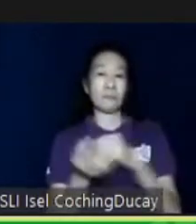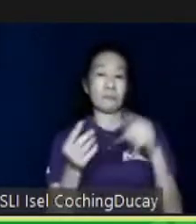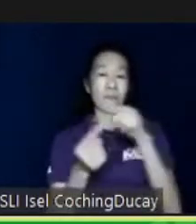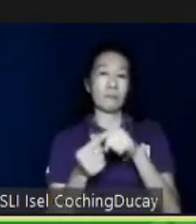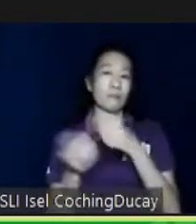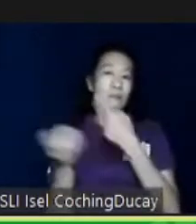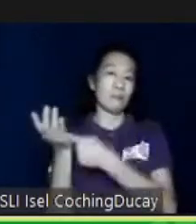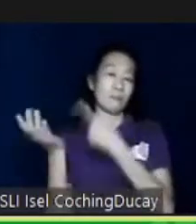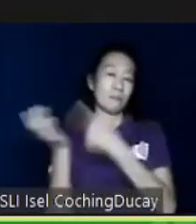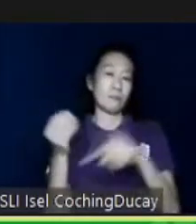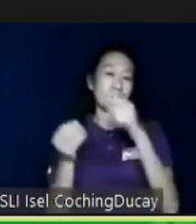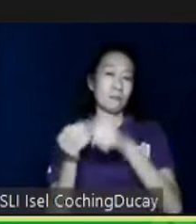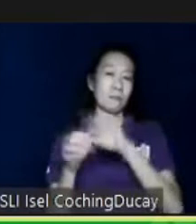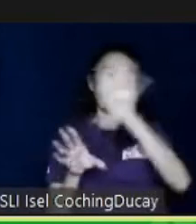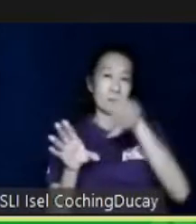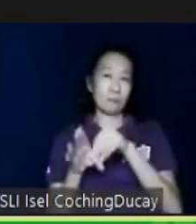employment.